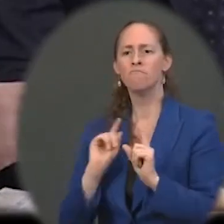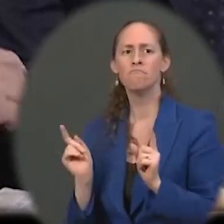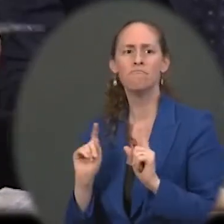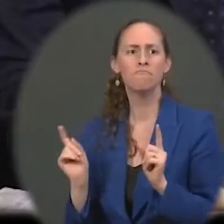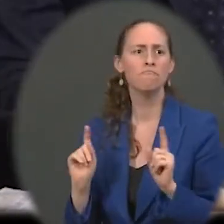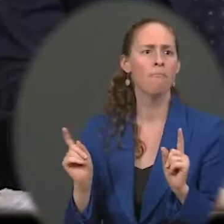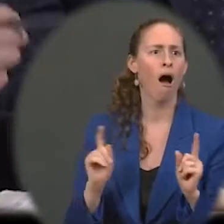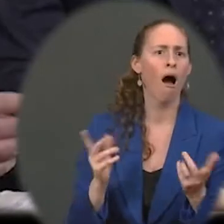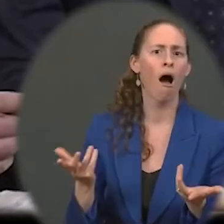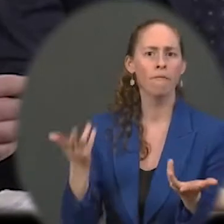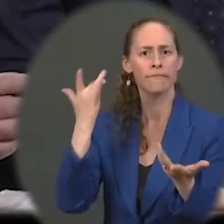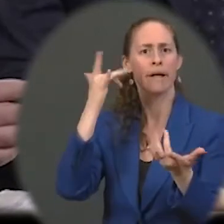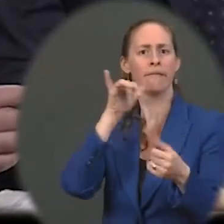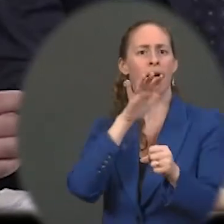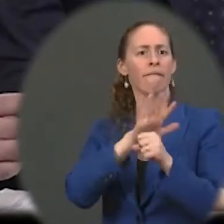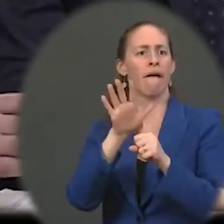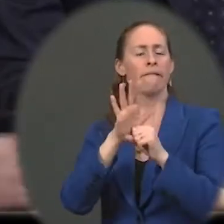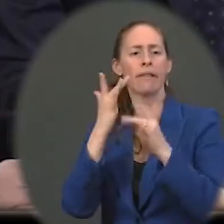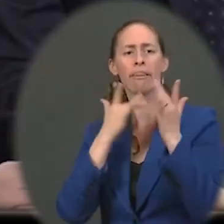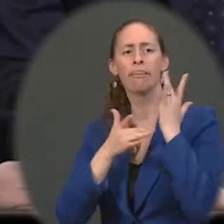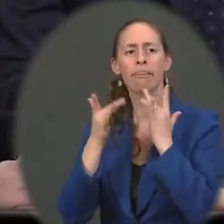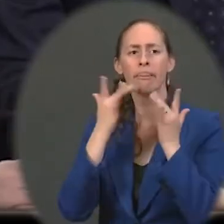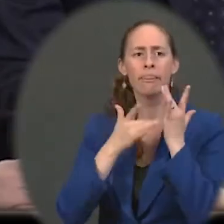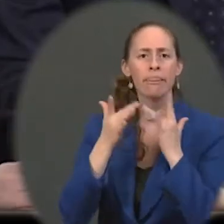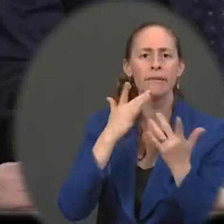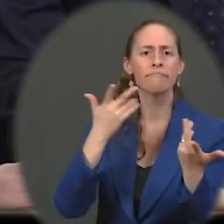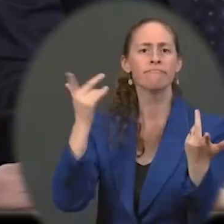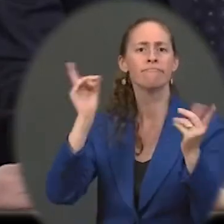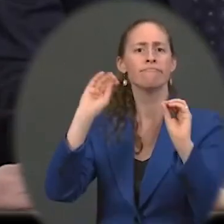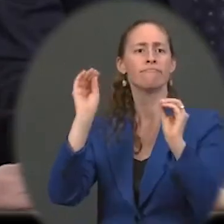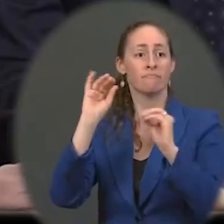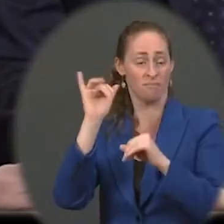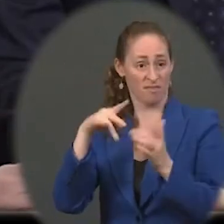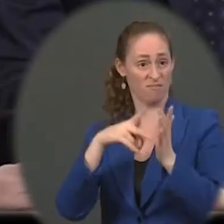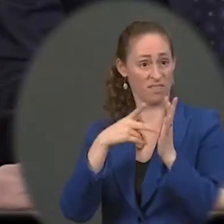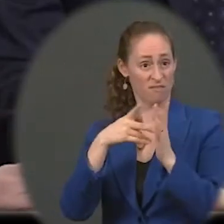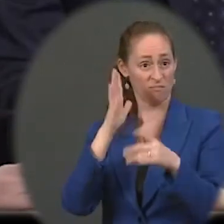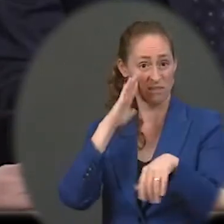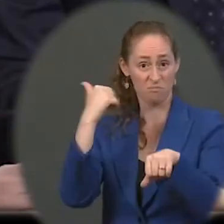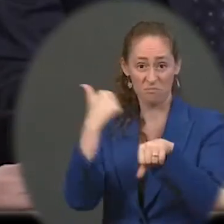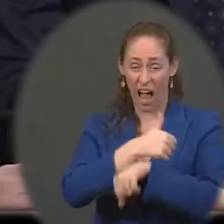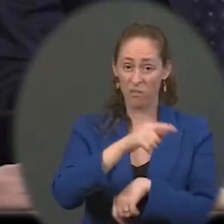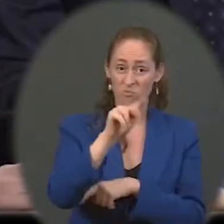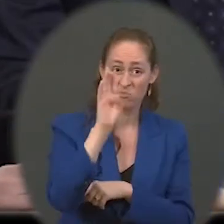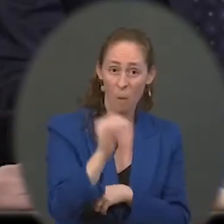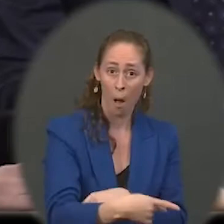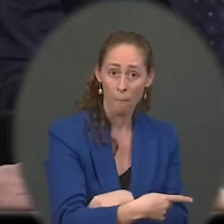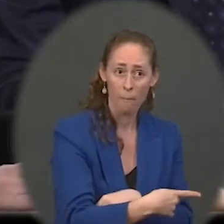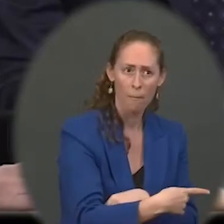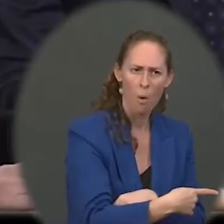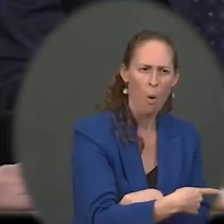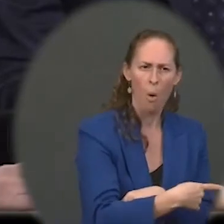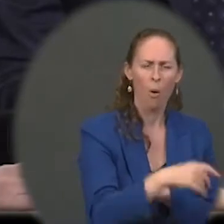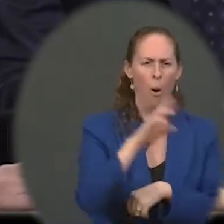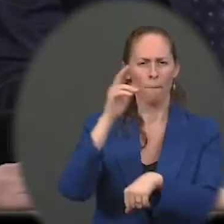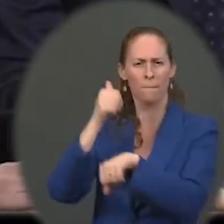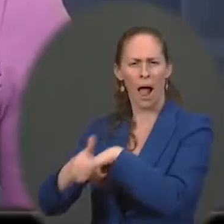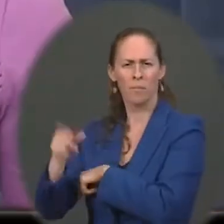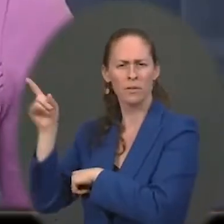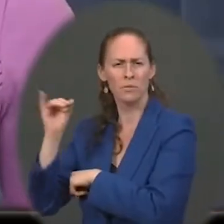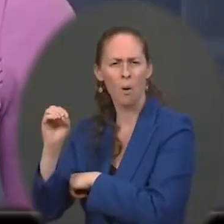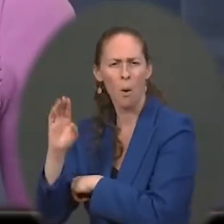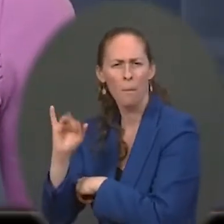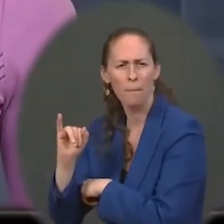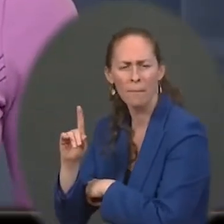chain is backed up because of bottlenecks, that people are going to blame Donald Trump, or are they going to blame Joe Biden? That's not what I'm saying. I'm